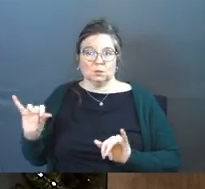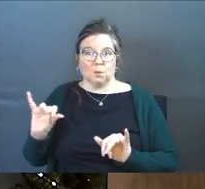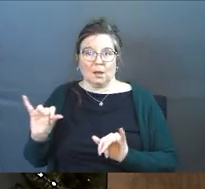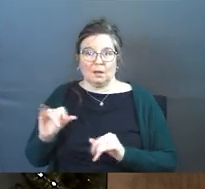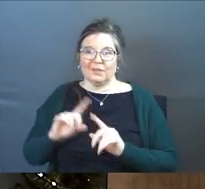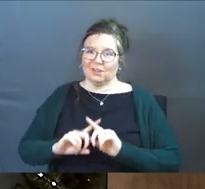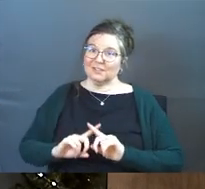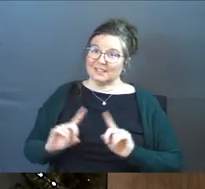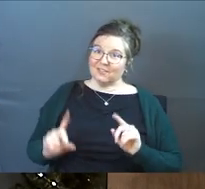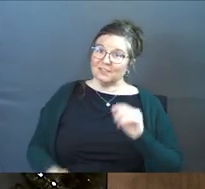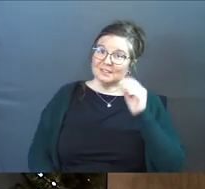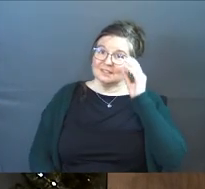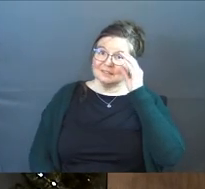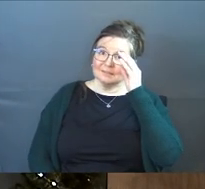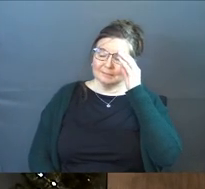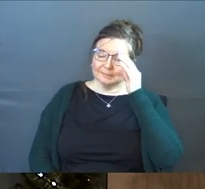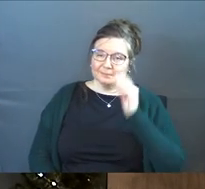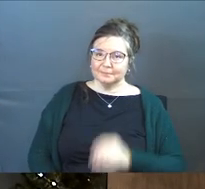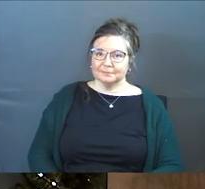There's a difference.